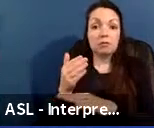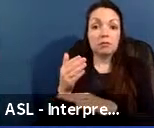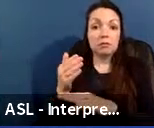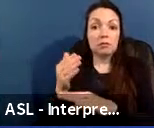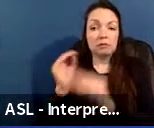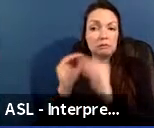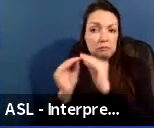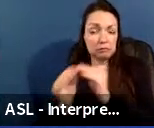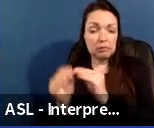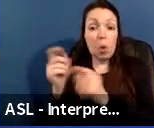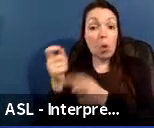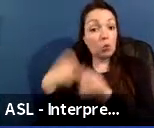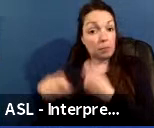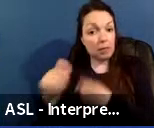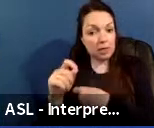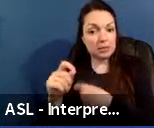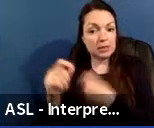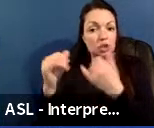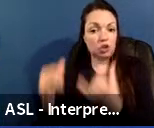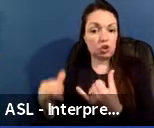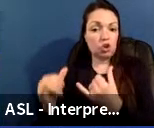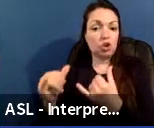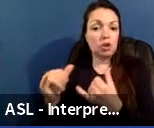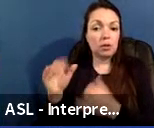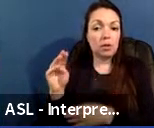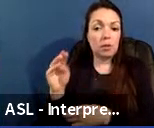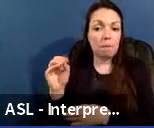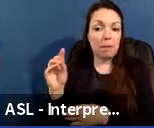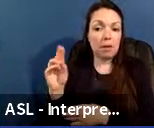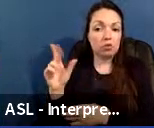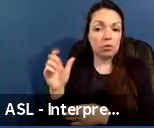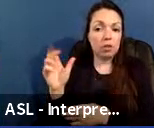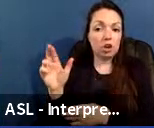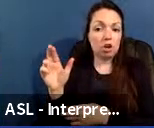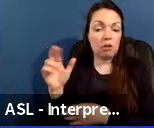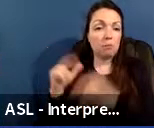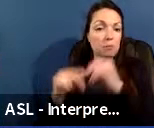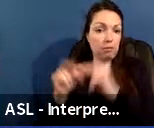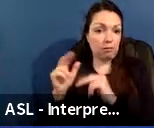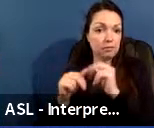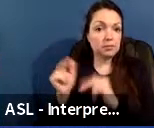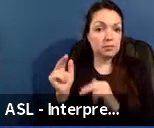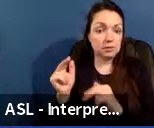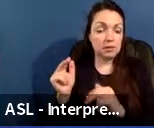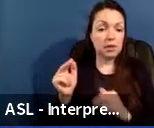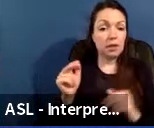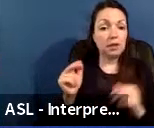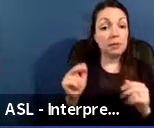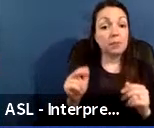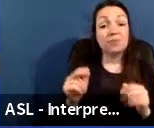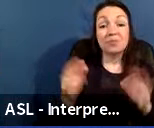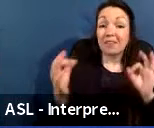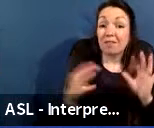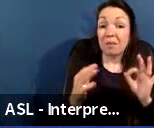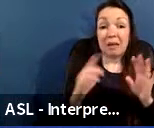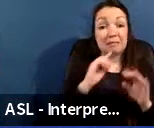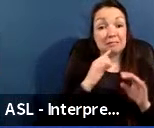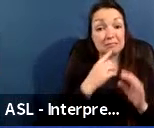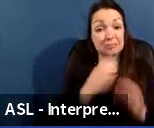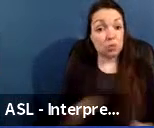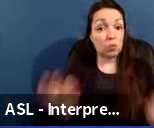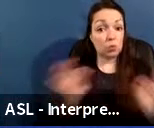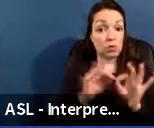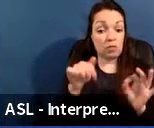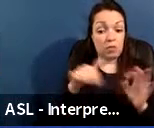across our current portfolio. Public feedback is critical to this process, and we are requesting your